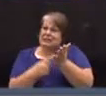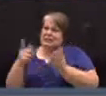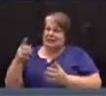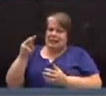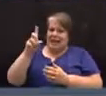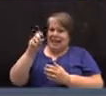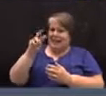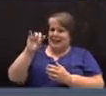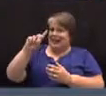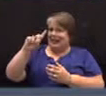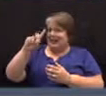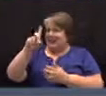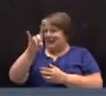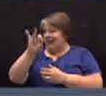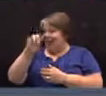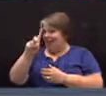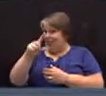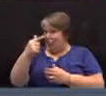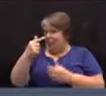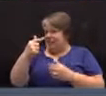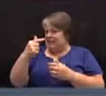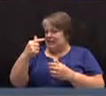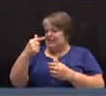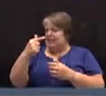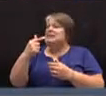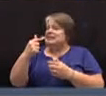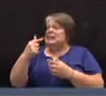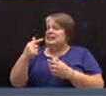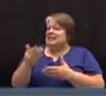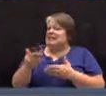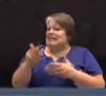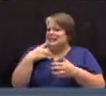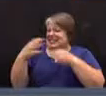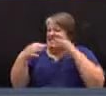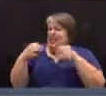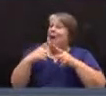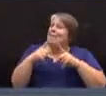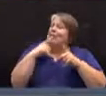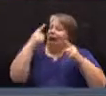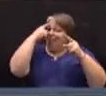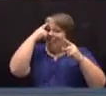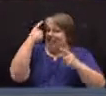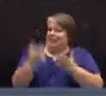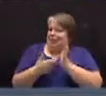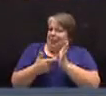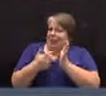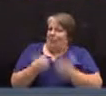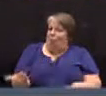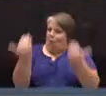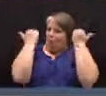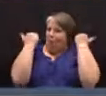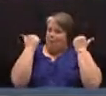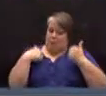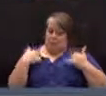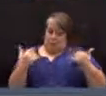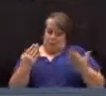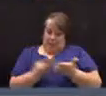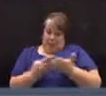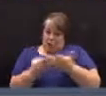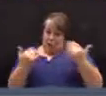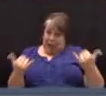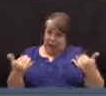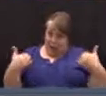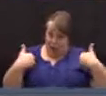mention the history, I think it sometimes goes over our heads. The same budget we have now, the budget we have now